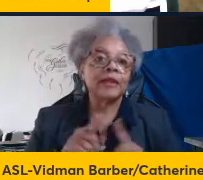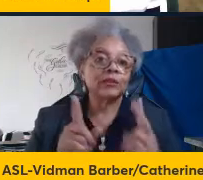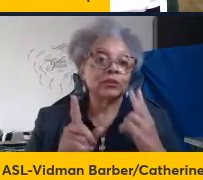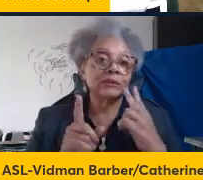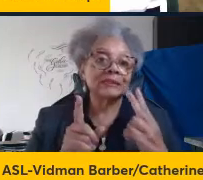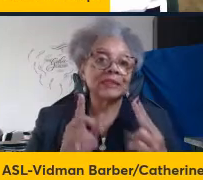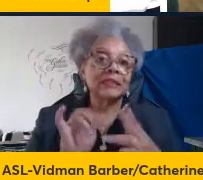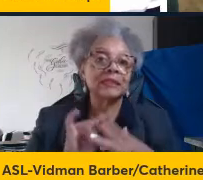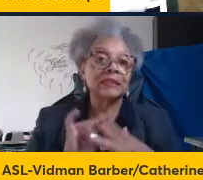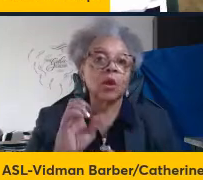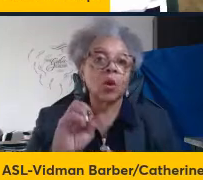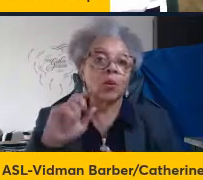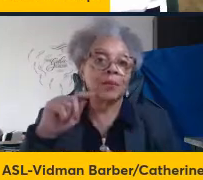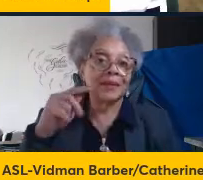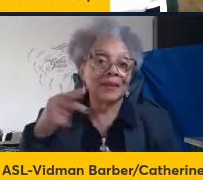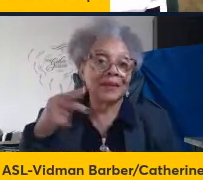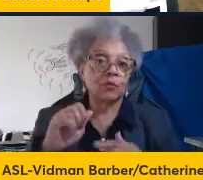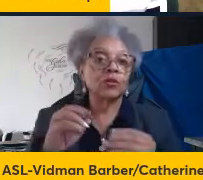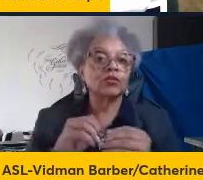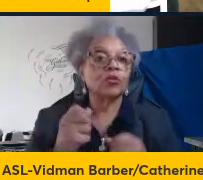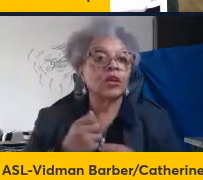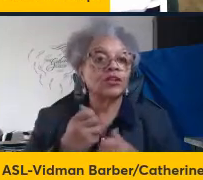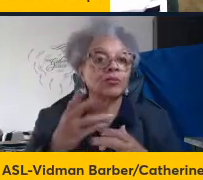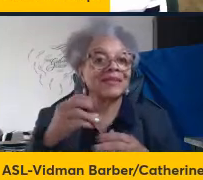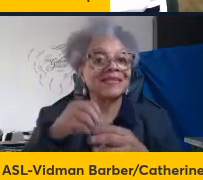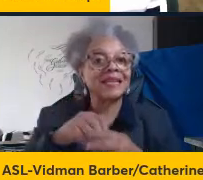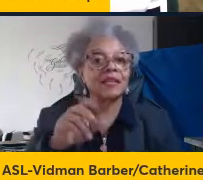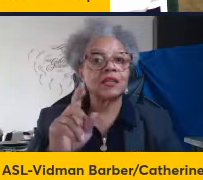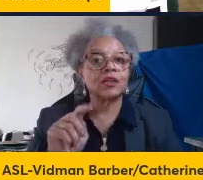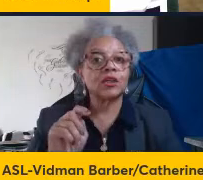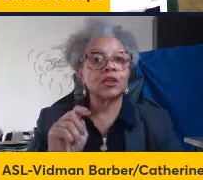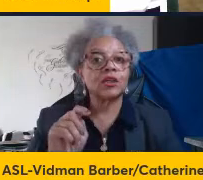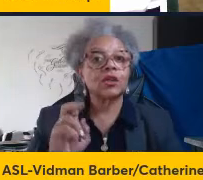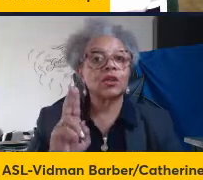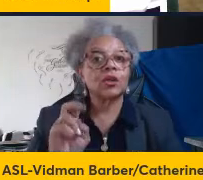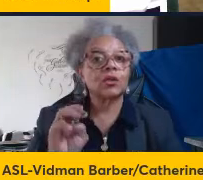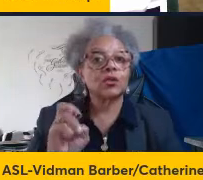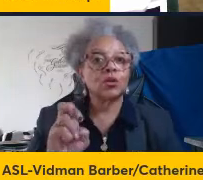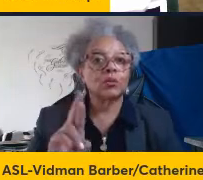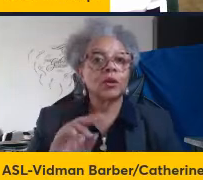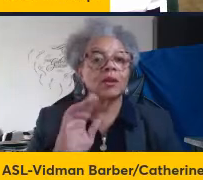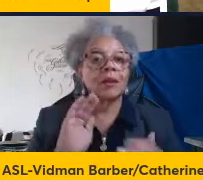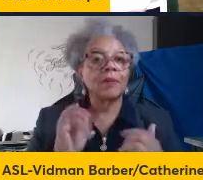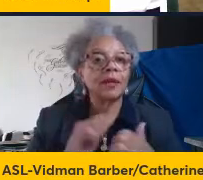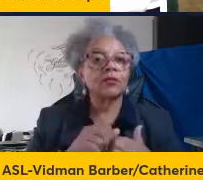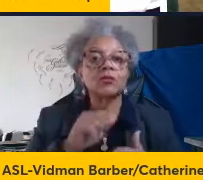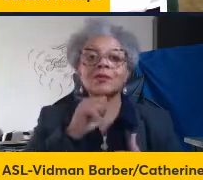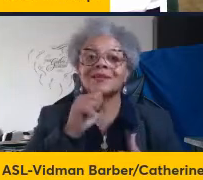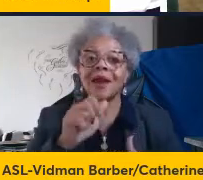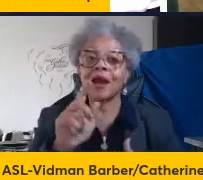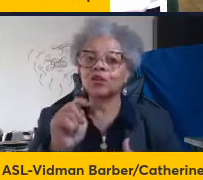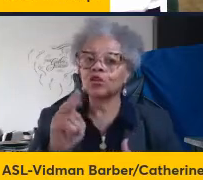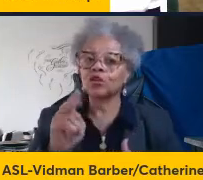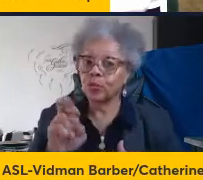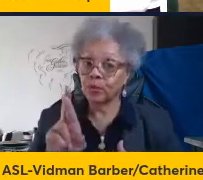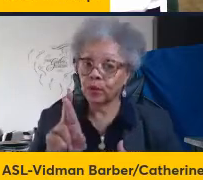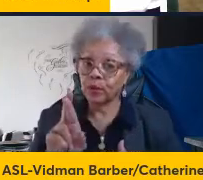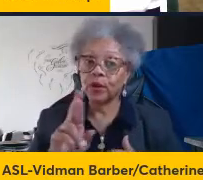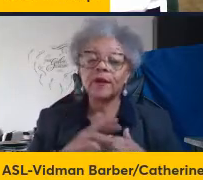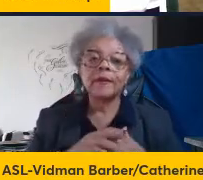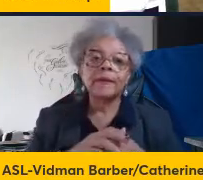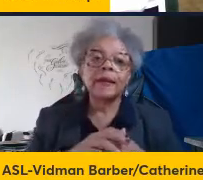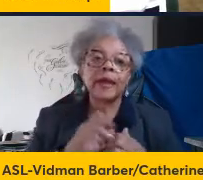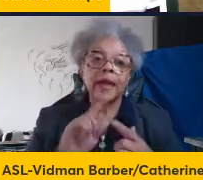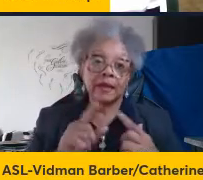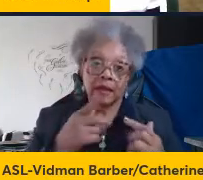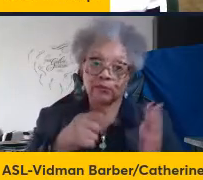found that OPN was more expressed in the tumor compared to the non-tumor adjacent region. And I'm showing you the